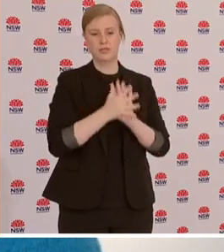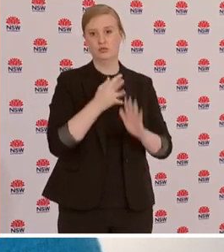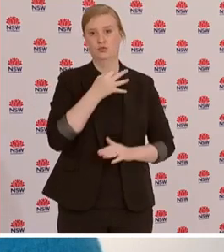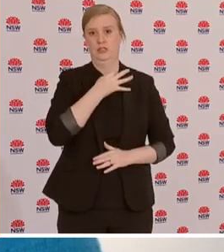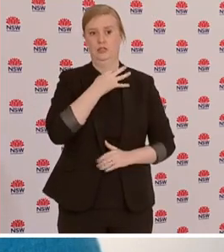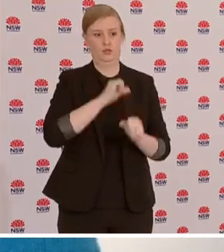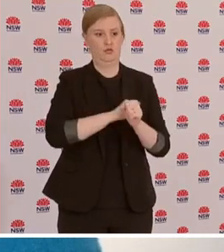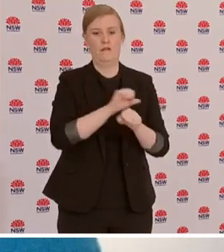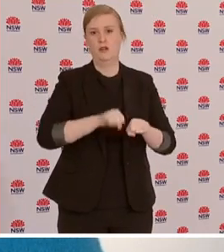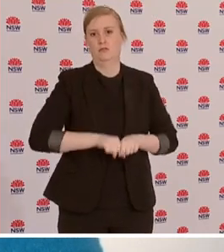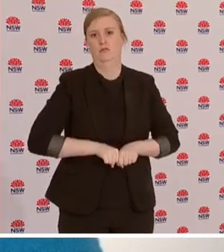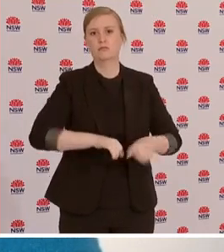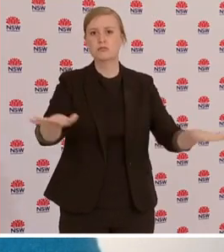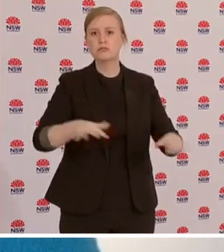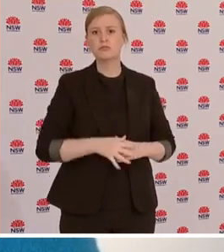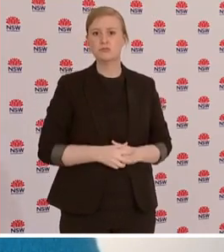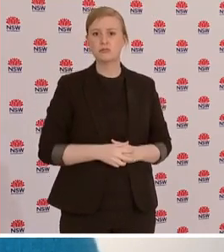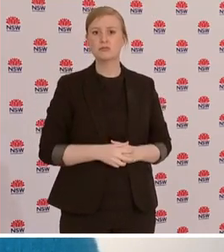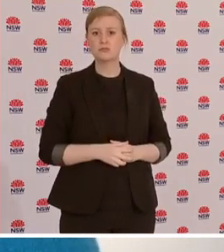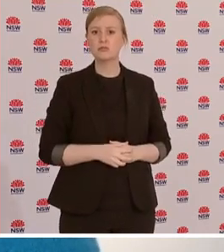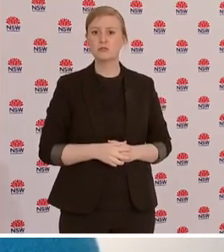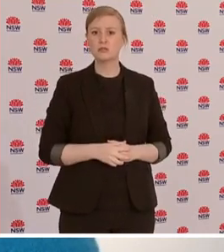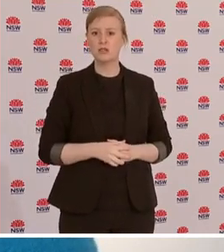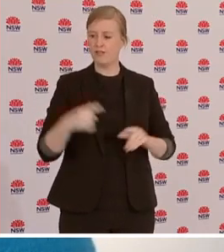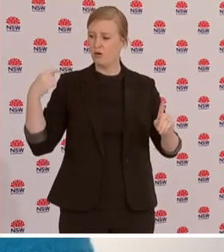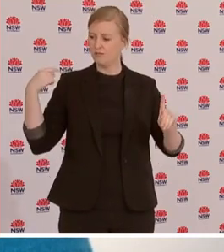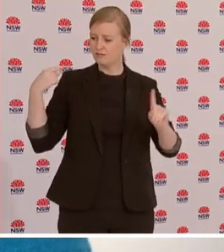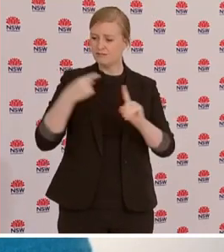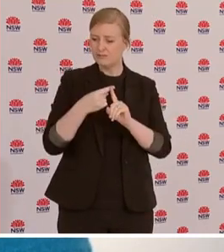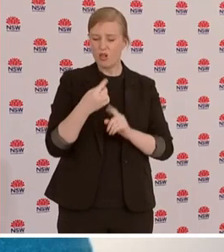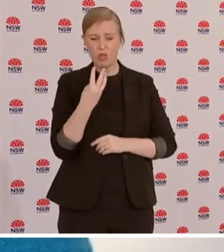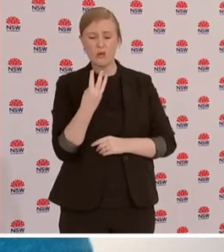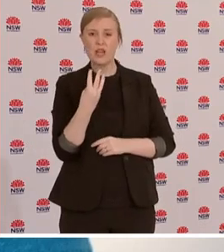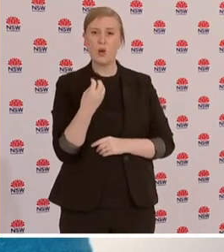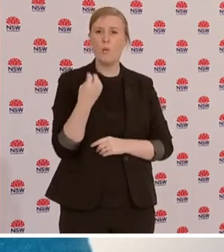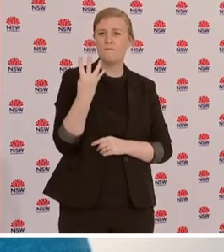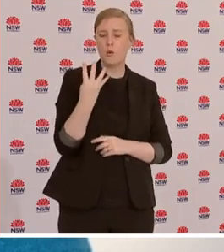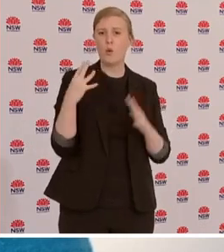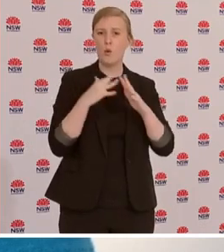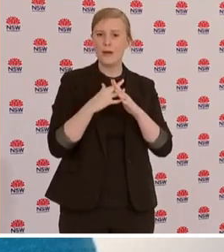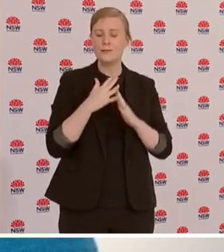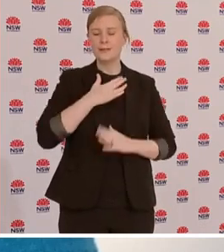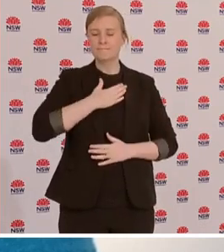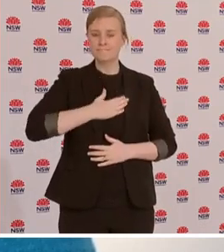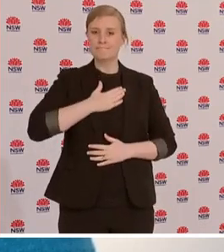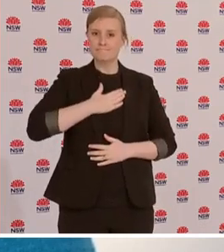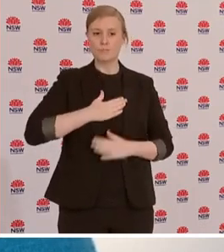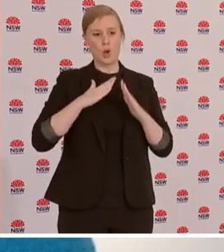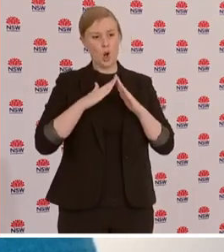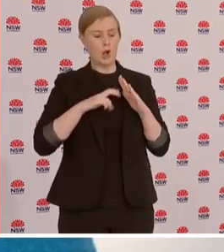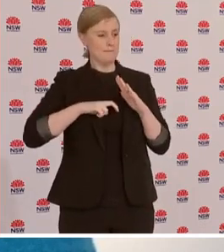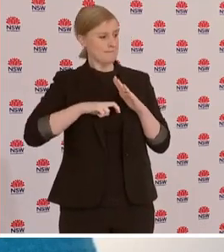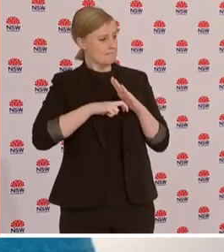the sacrifices we've made over the last three or four weeks in particular have resulted in us being able to stabilise